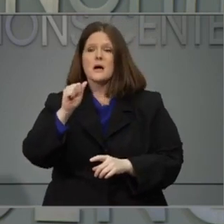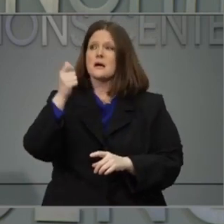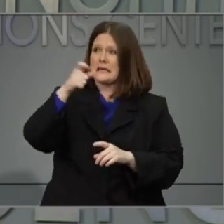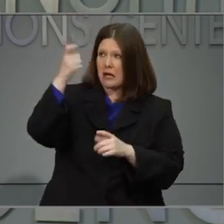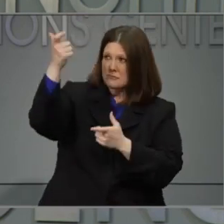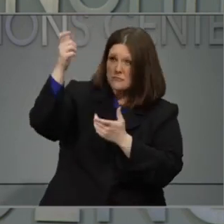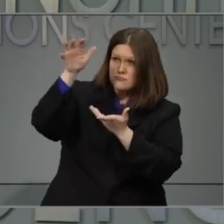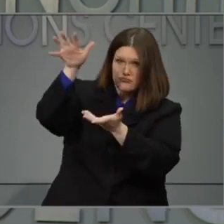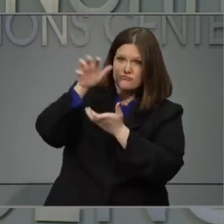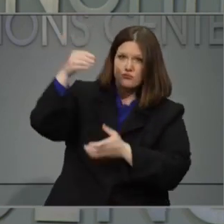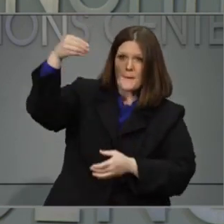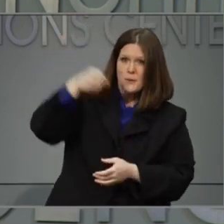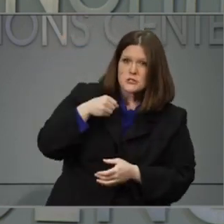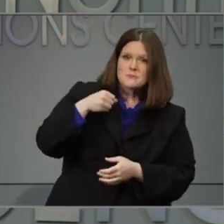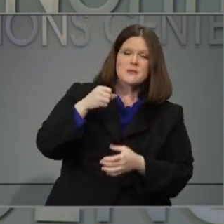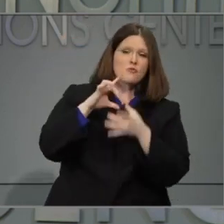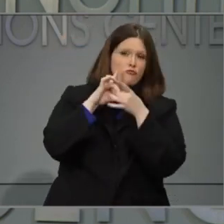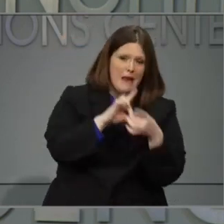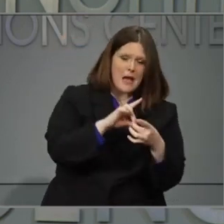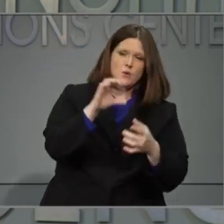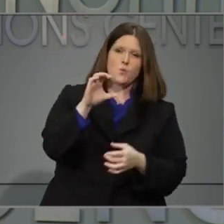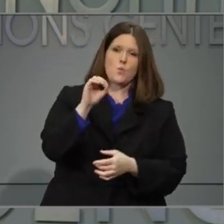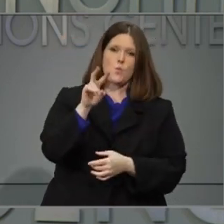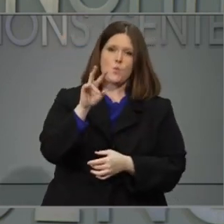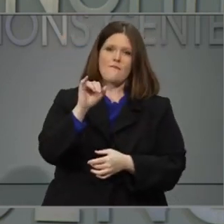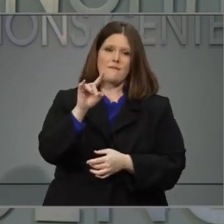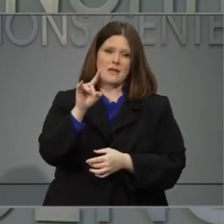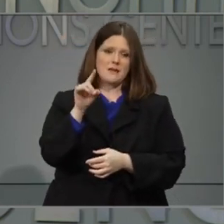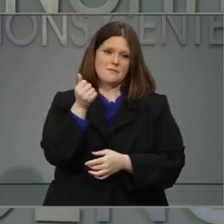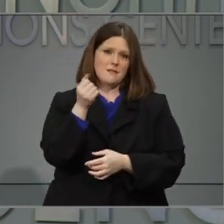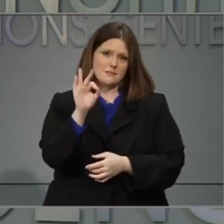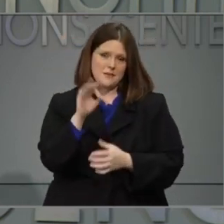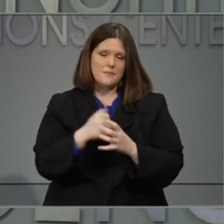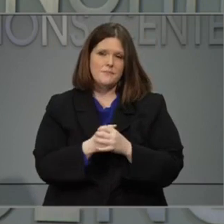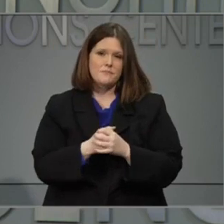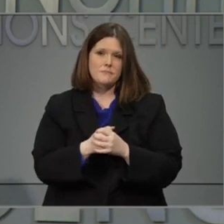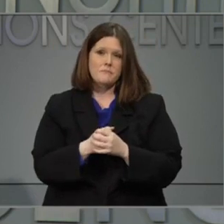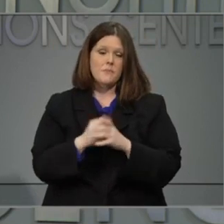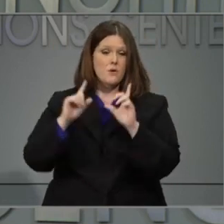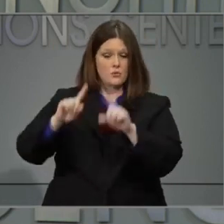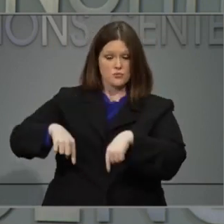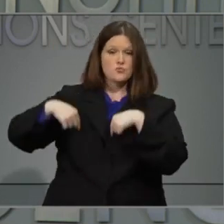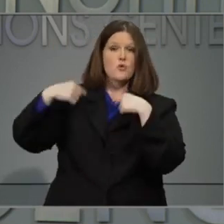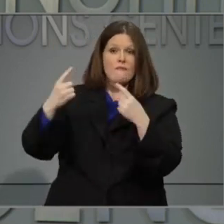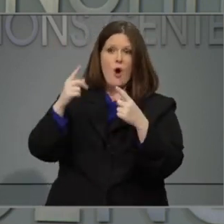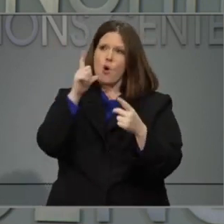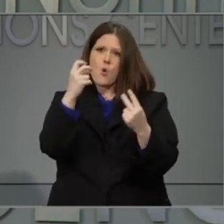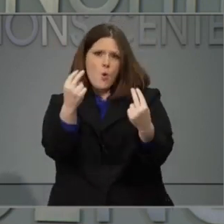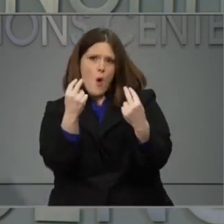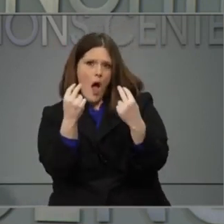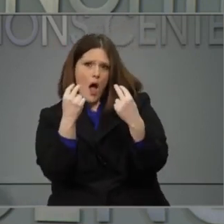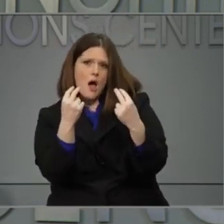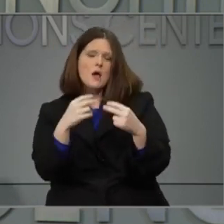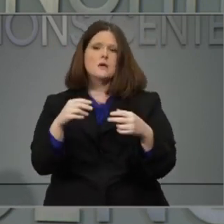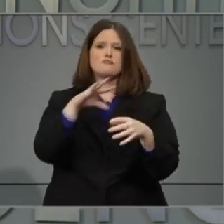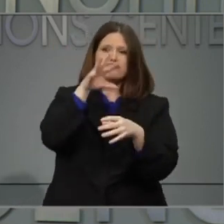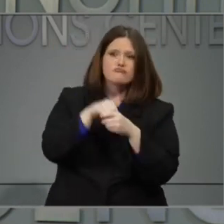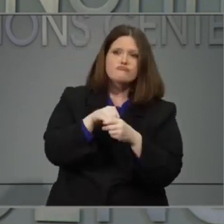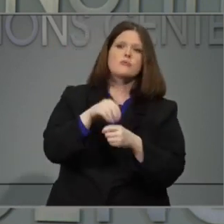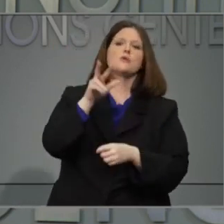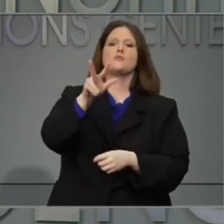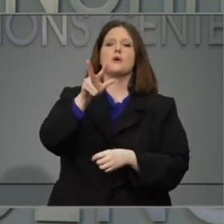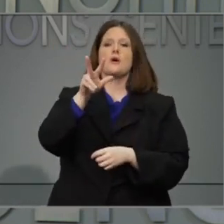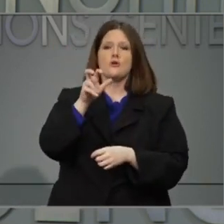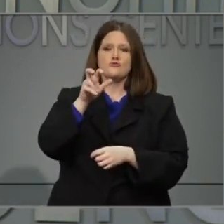reimbursement COVID-related expenses. So far, more than 330 cities, towns,